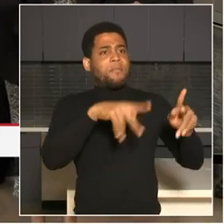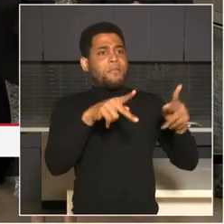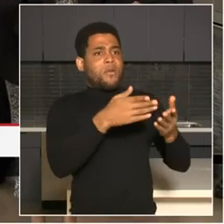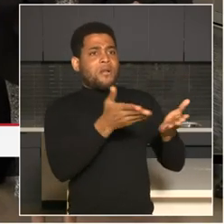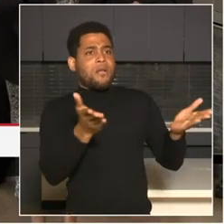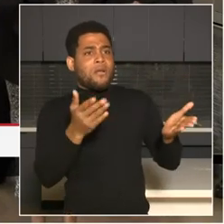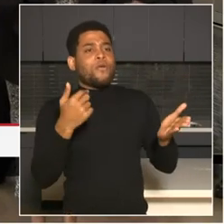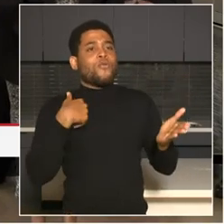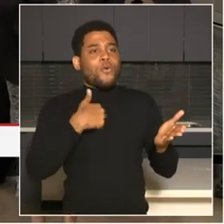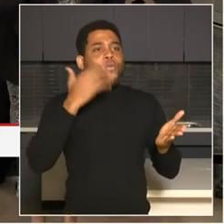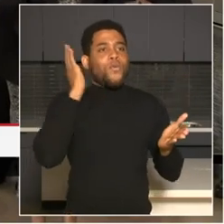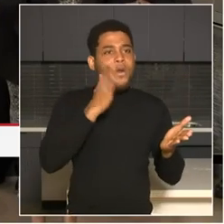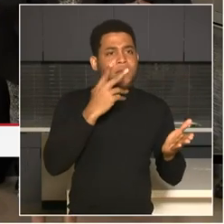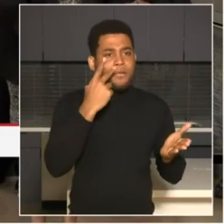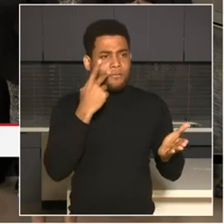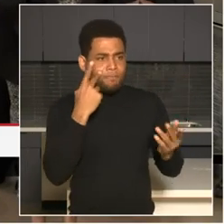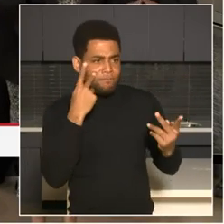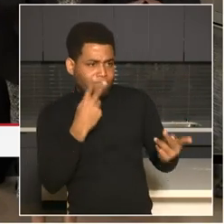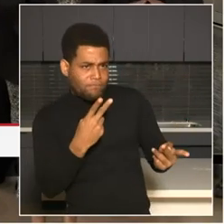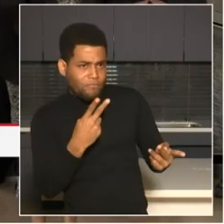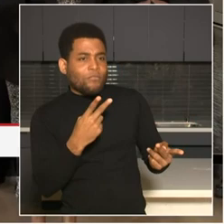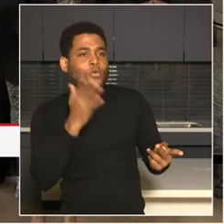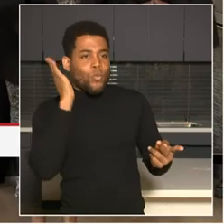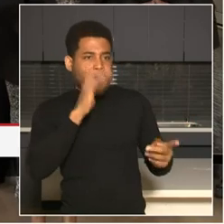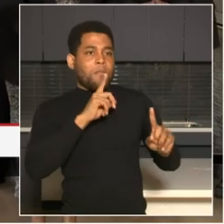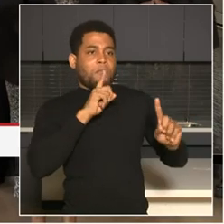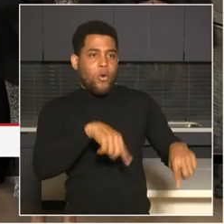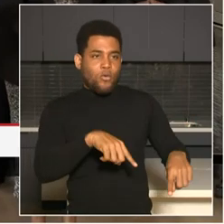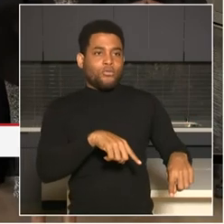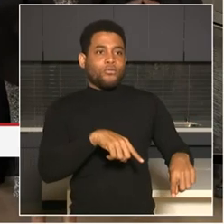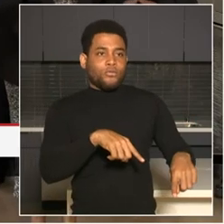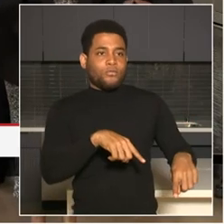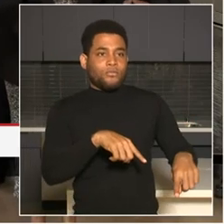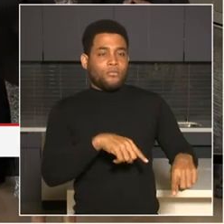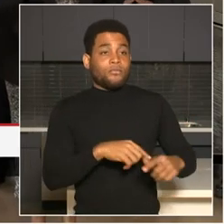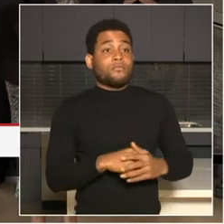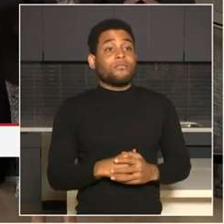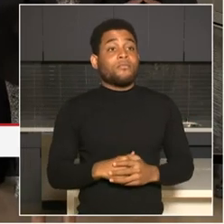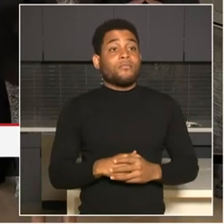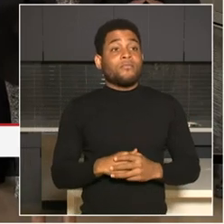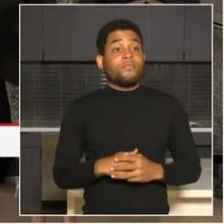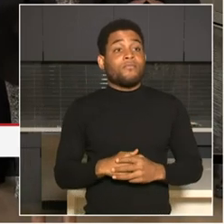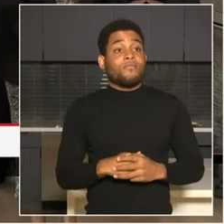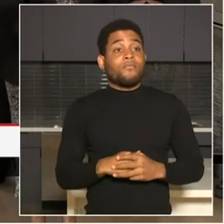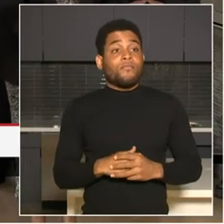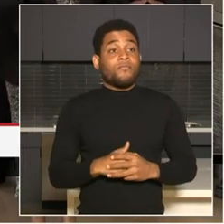have. Okay, but you need that response before sending a police response to that location if observed.